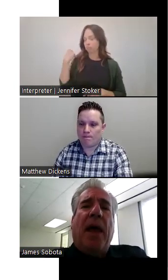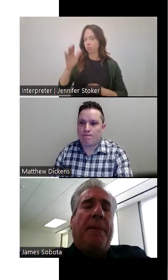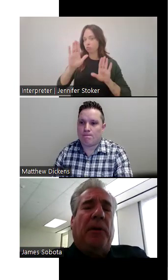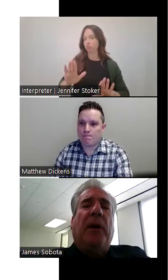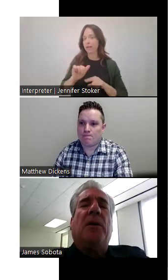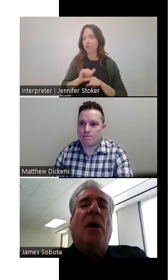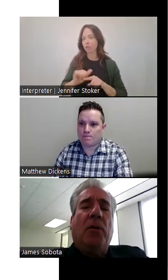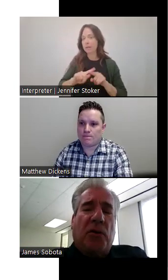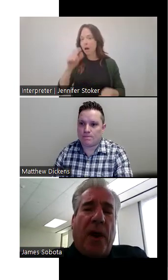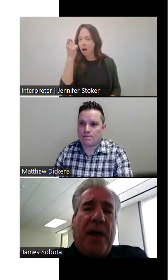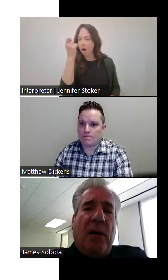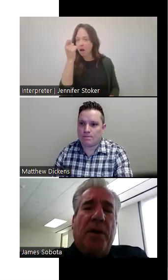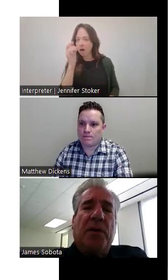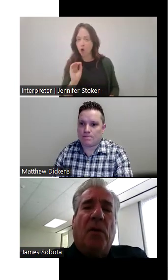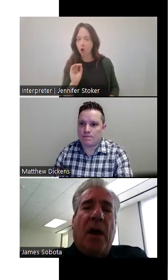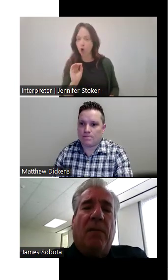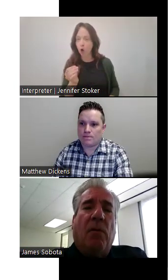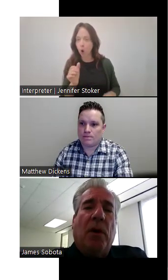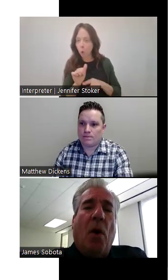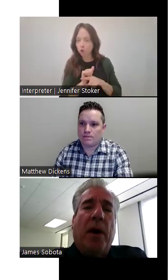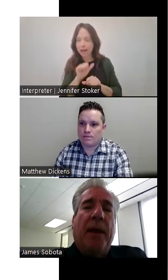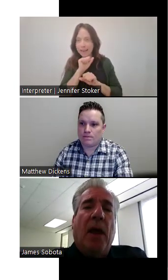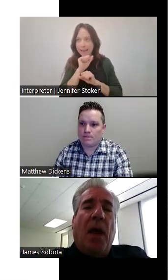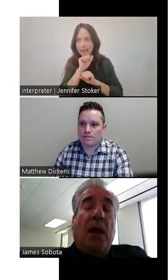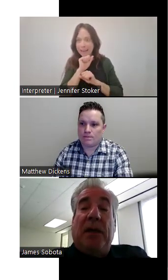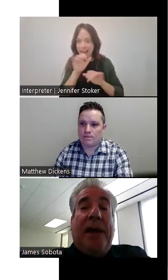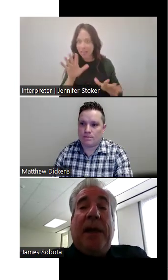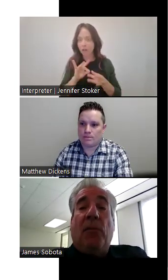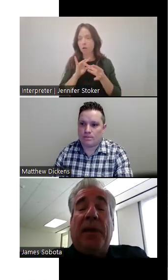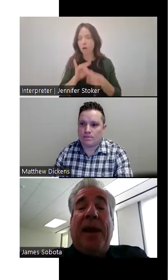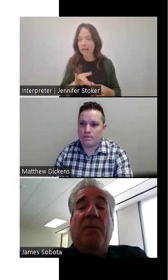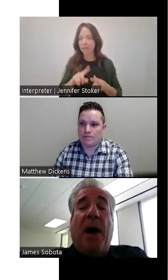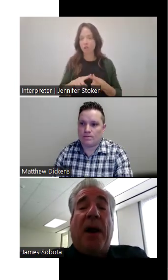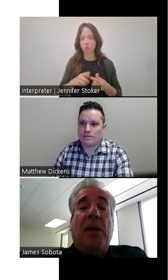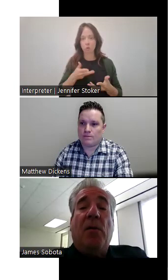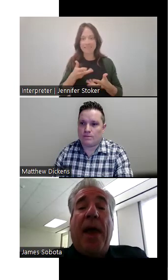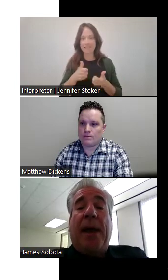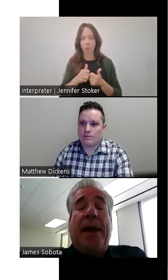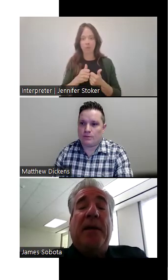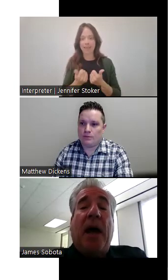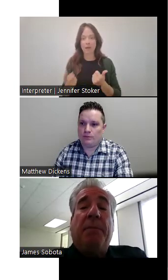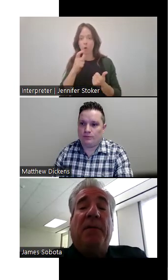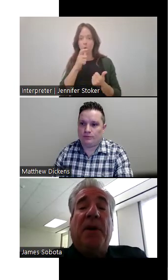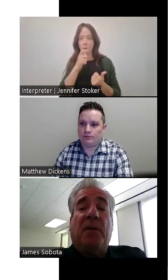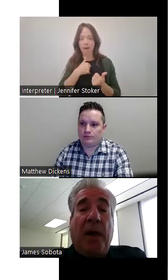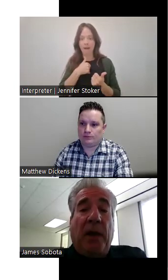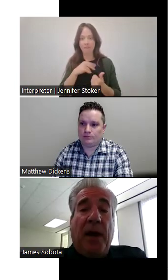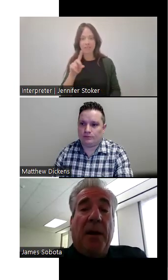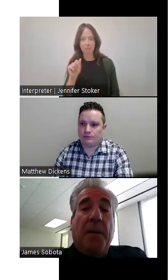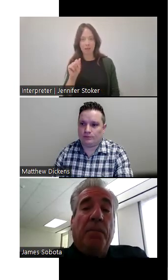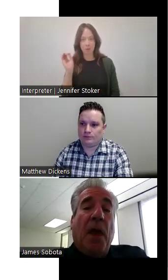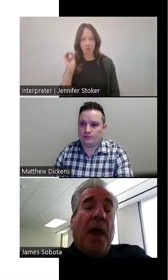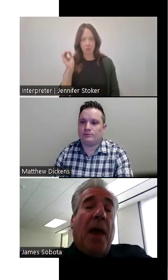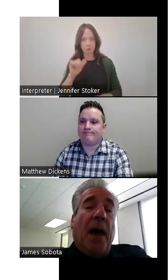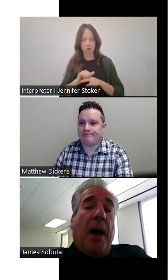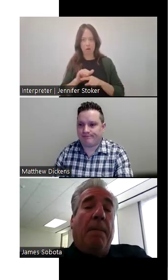absolutely no training whatsoever regarding dealing with anybody who had any type of disability.